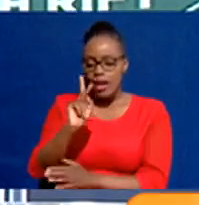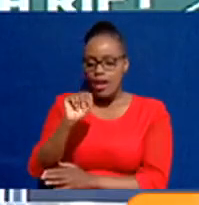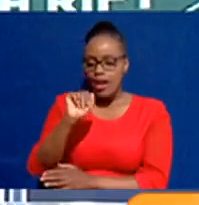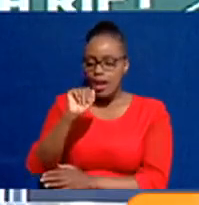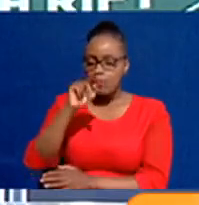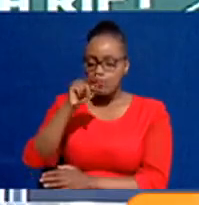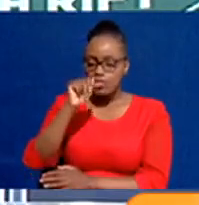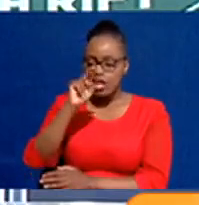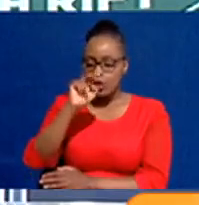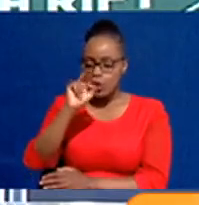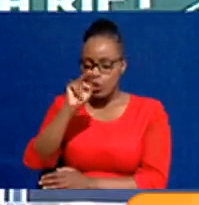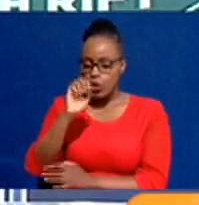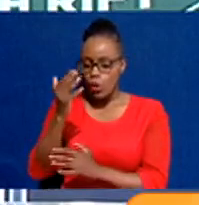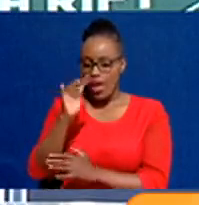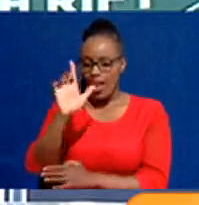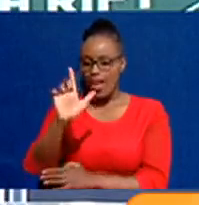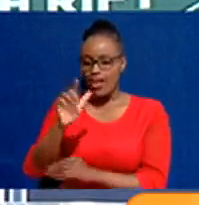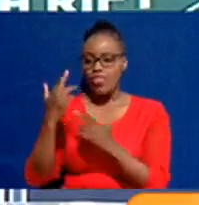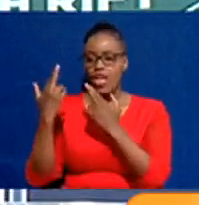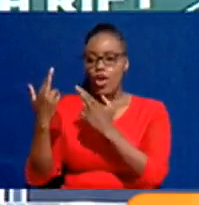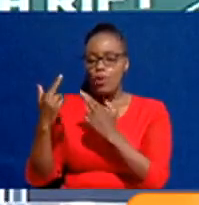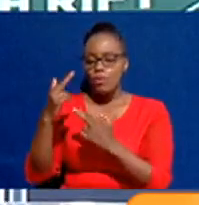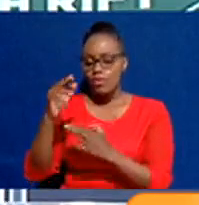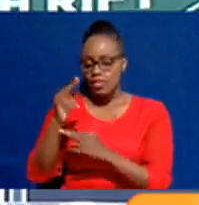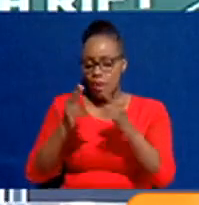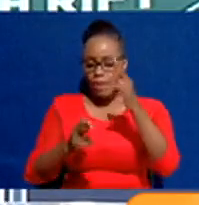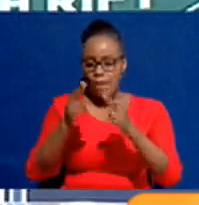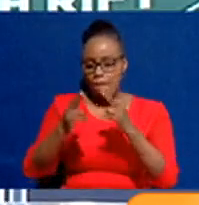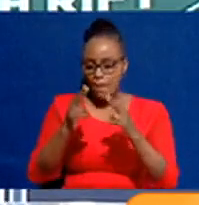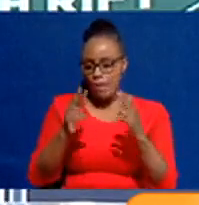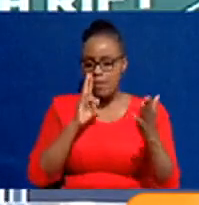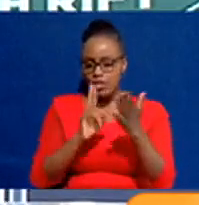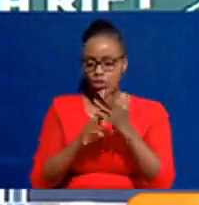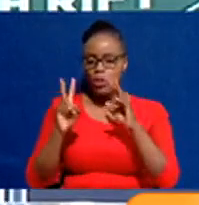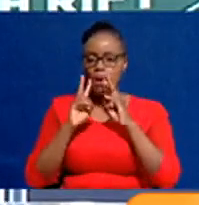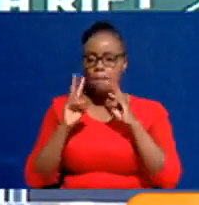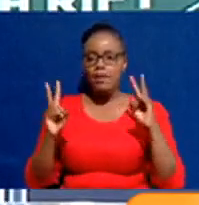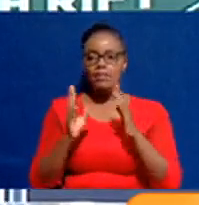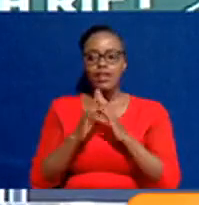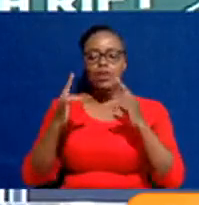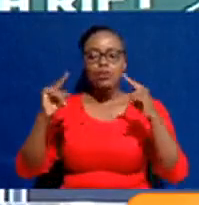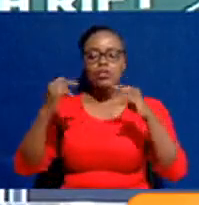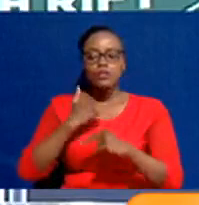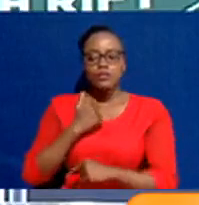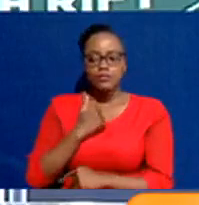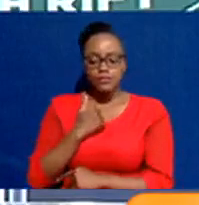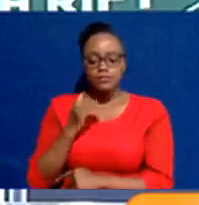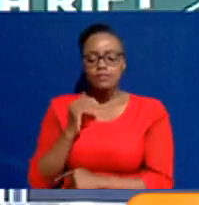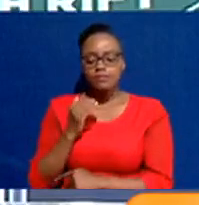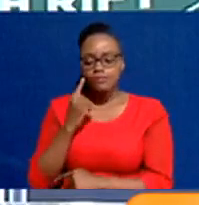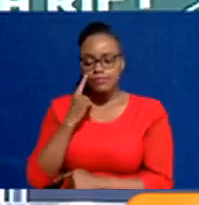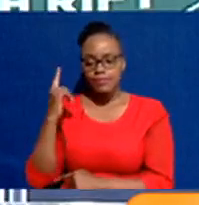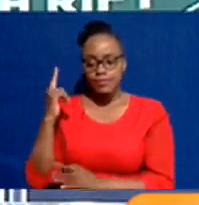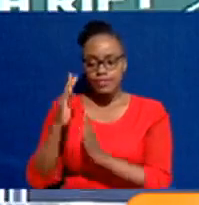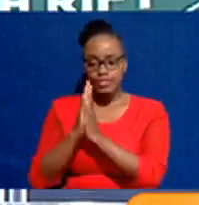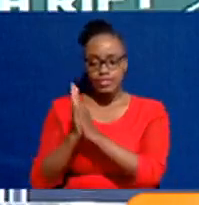Laikipia now hope that the fruits of the loud bangs were being priests and prosperity. Hassan Mogambi with more